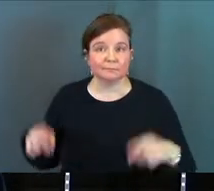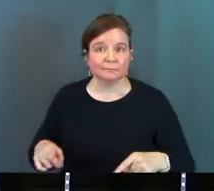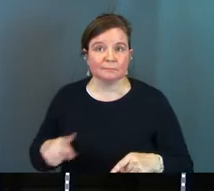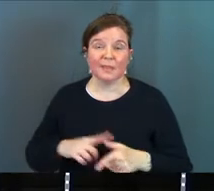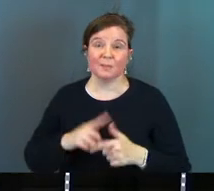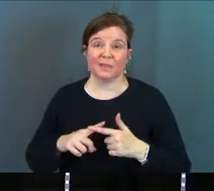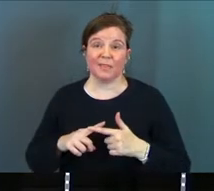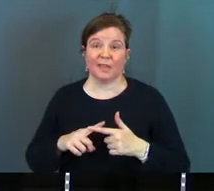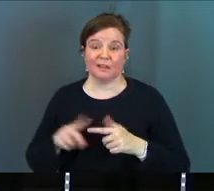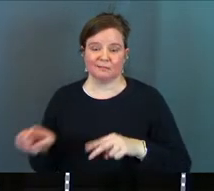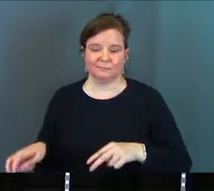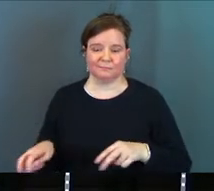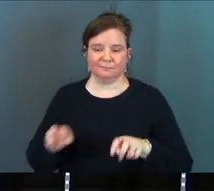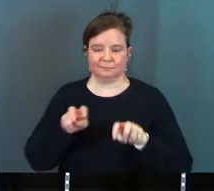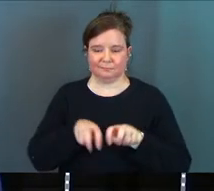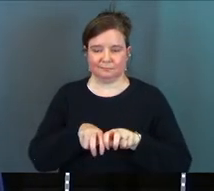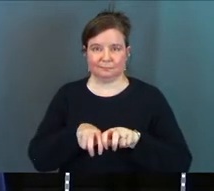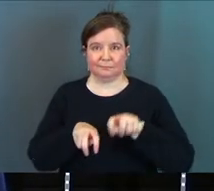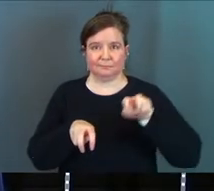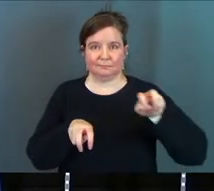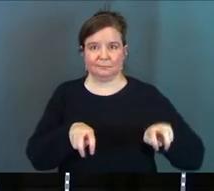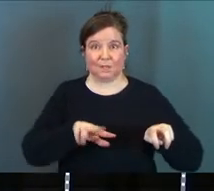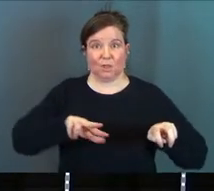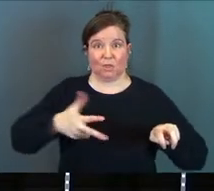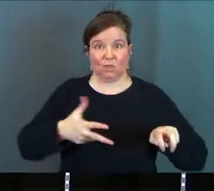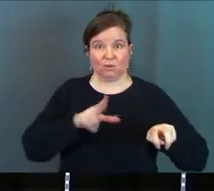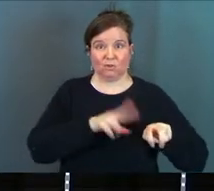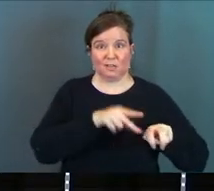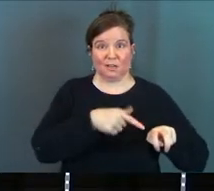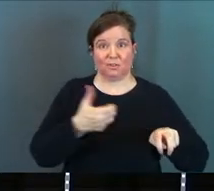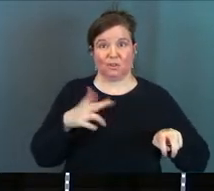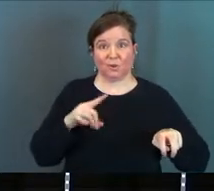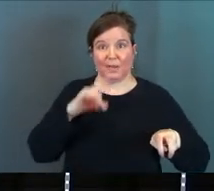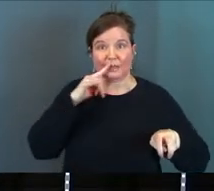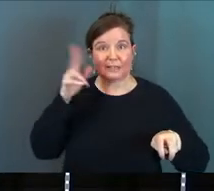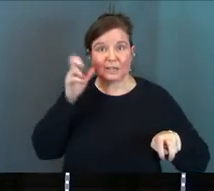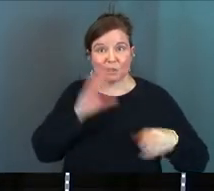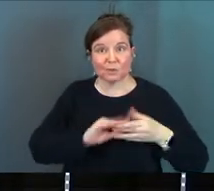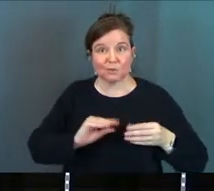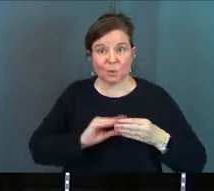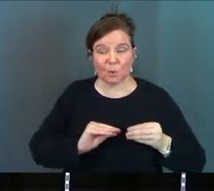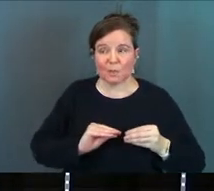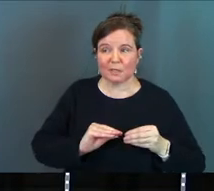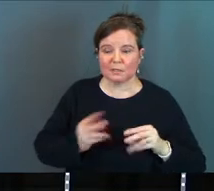But then the grandkids come along. And the grandkids hear the stories from them.